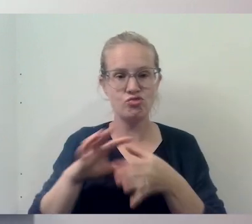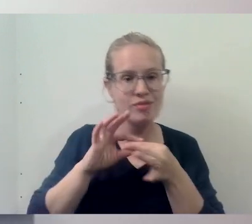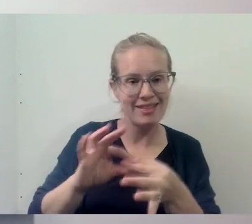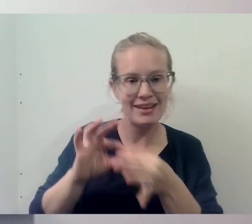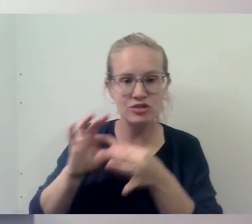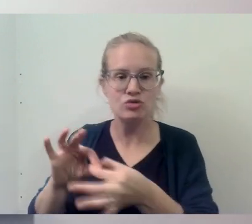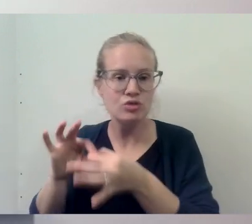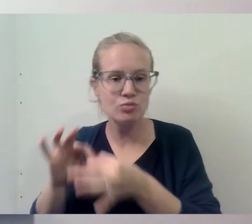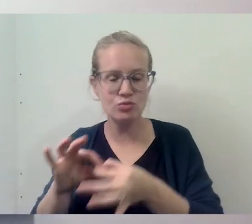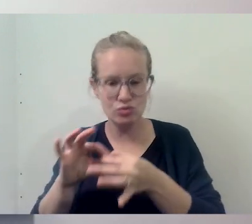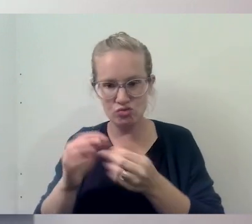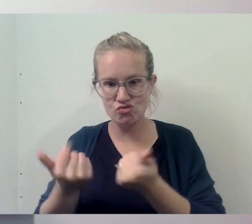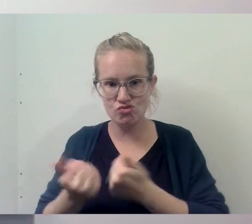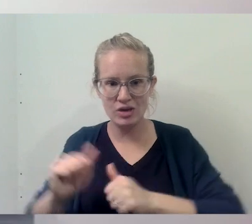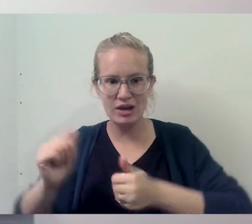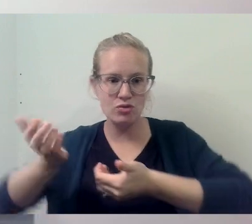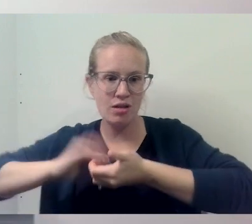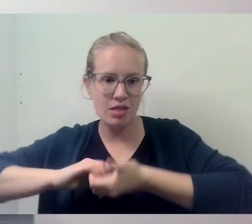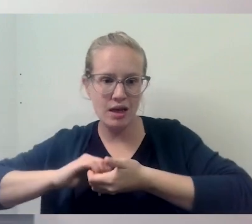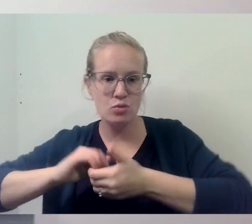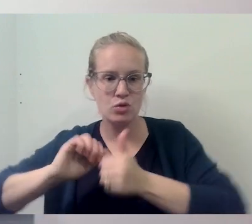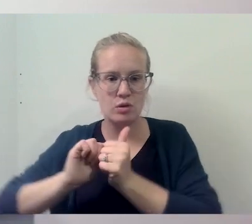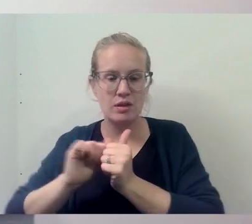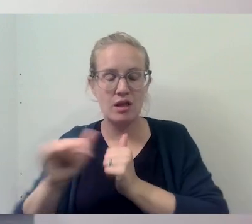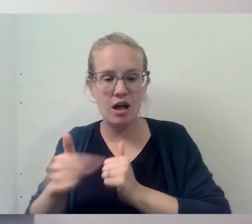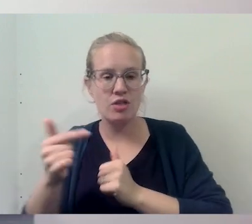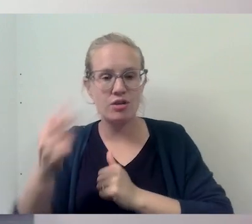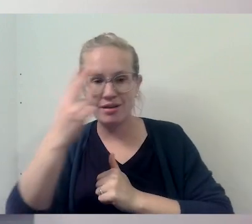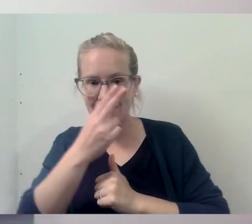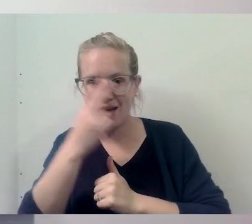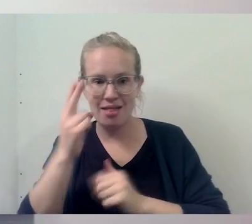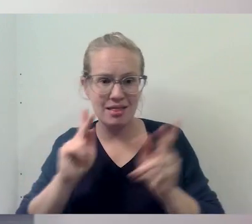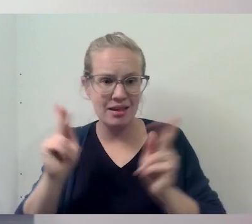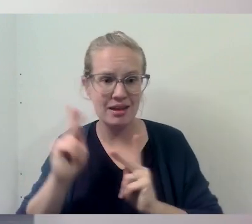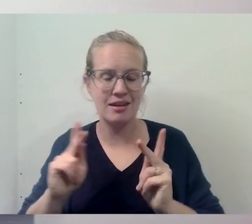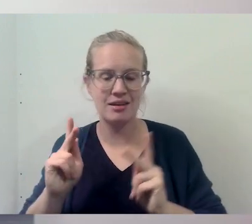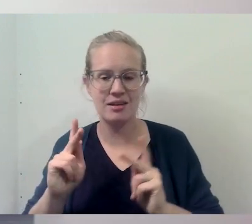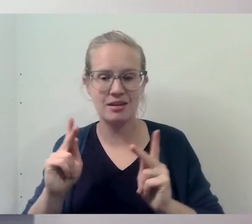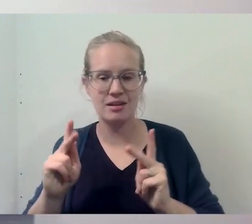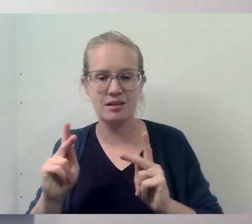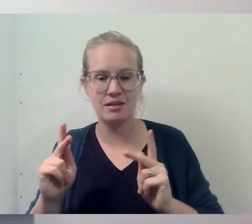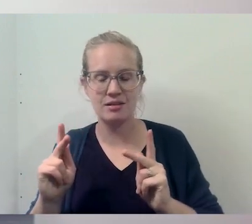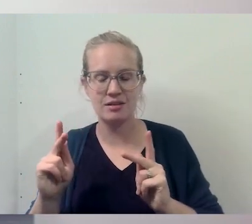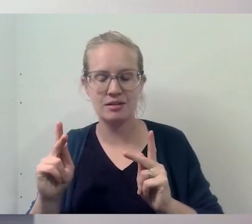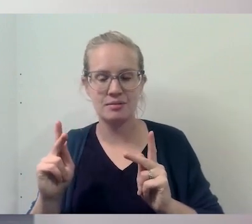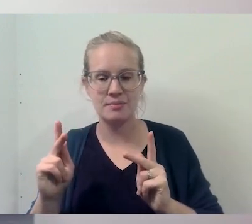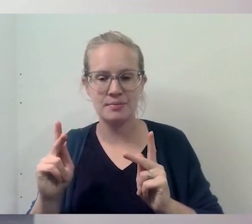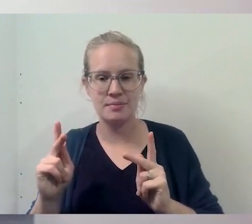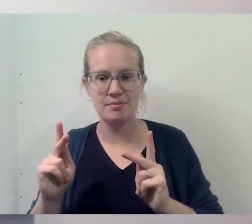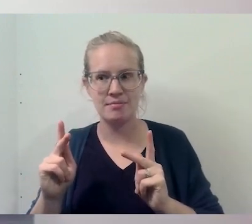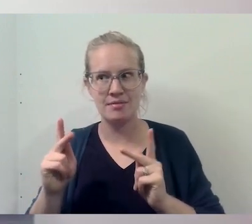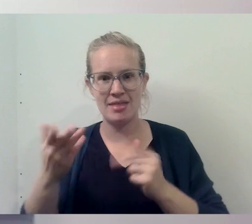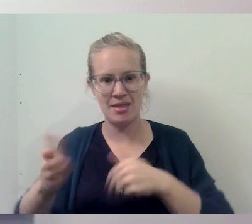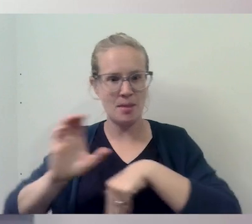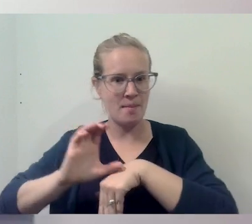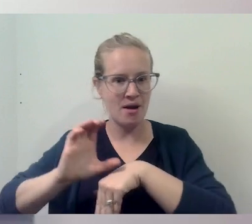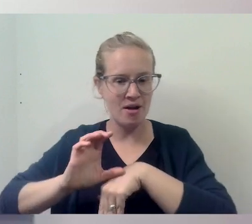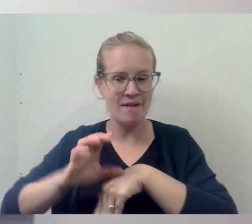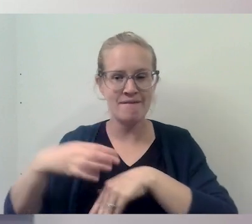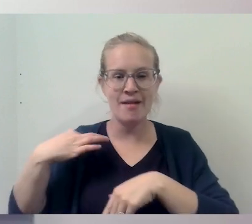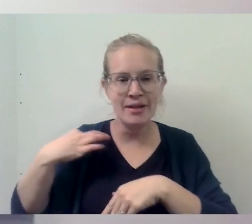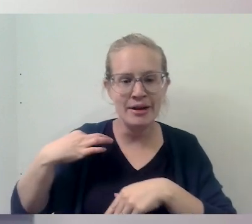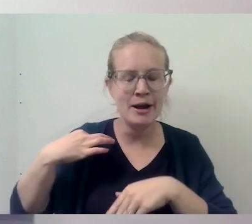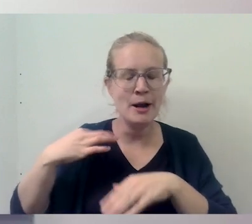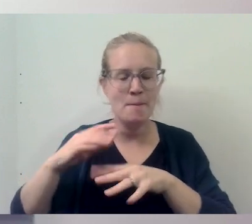kind of trying to collaborate with other, other Catholics, you know, at their, in, in their, in, at their parish as volunteers